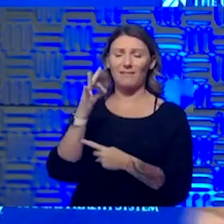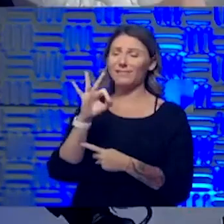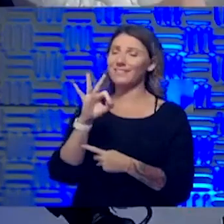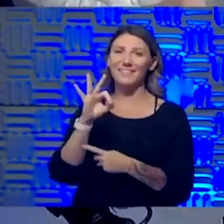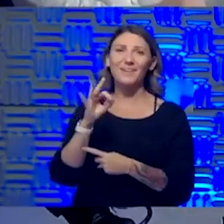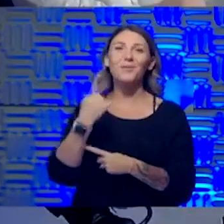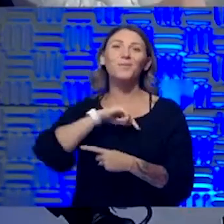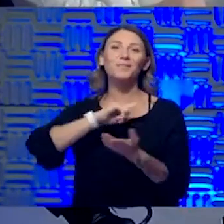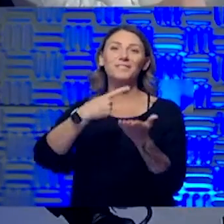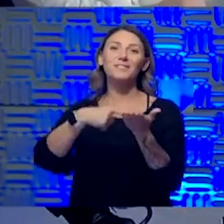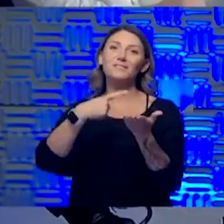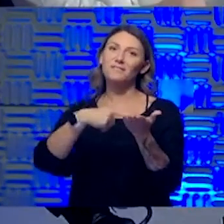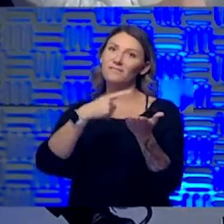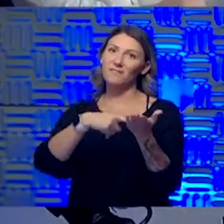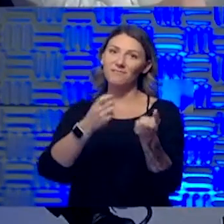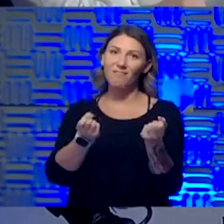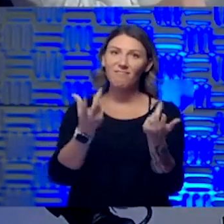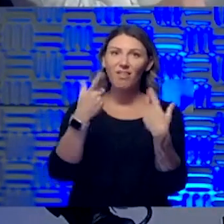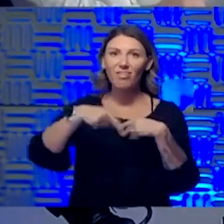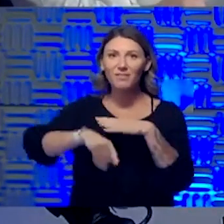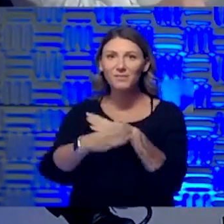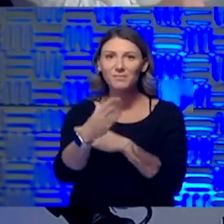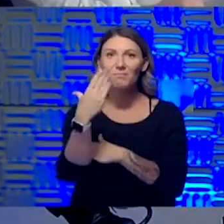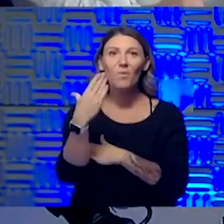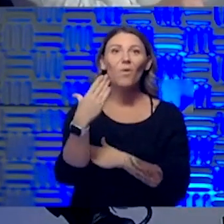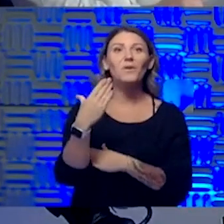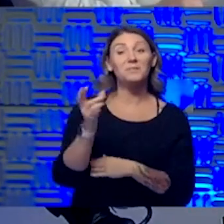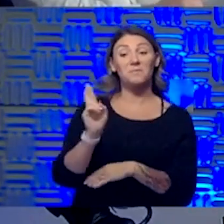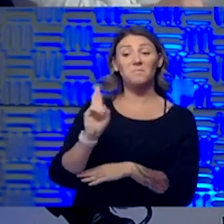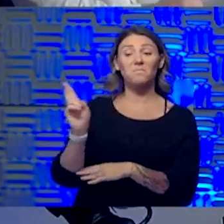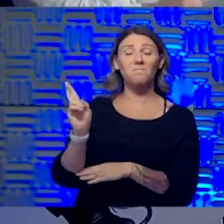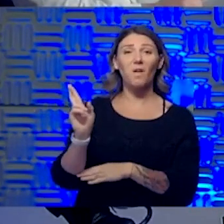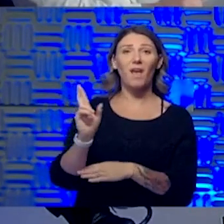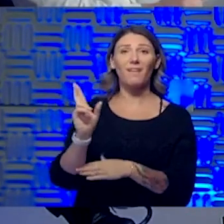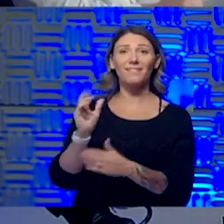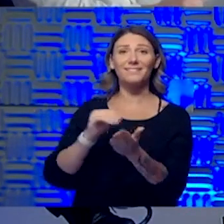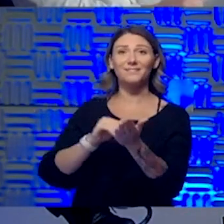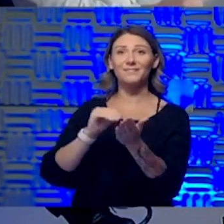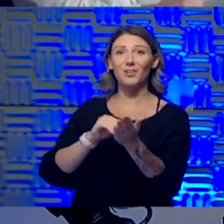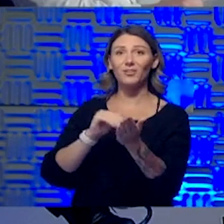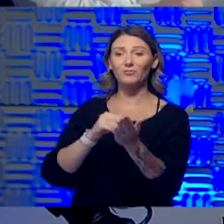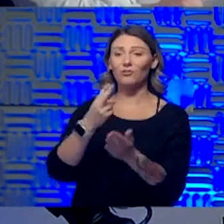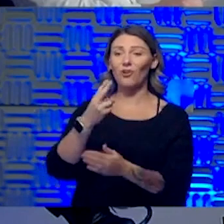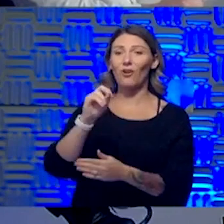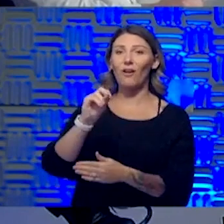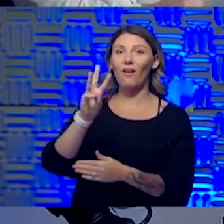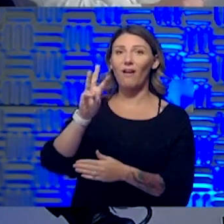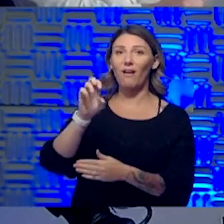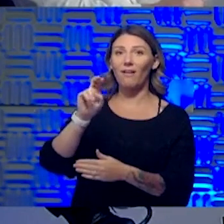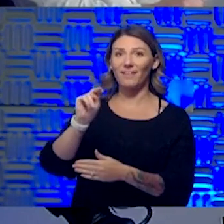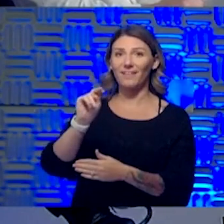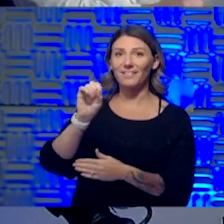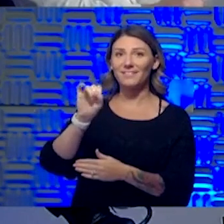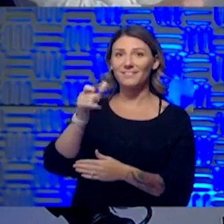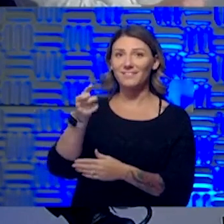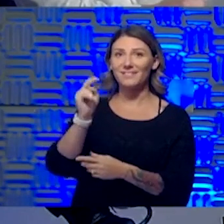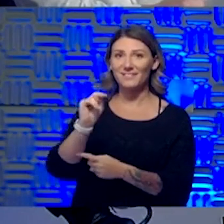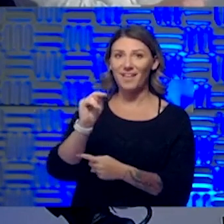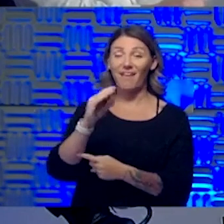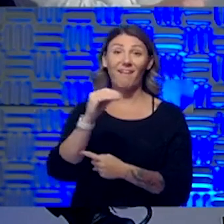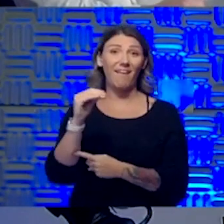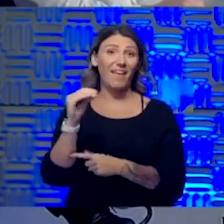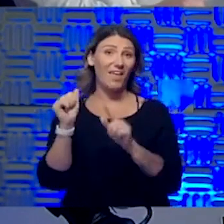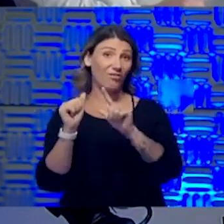To my right, Dr. Hawkeye, Doc Hawk, Dana Hawkinson, the Medical Director of Infection Prevention and Control. And to my left,